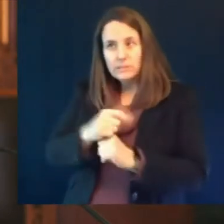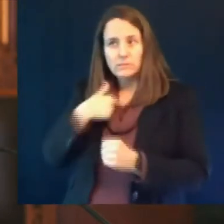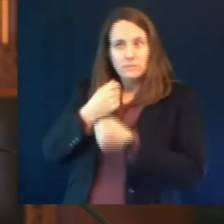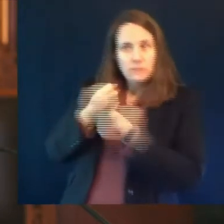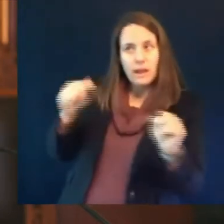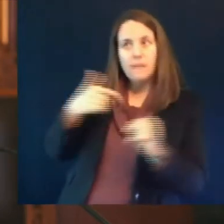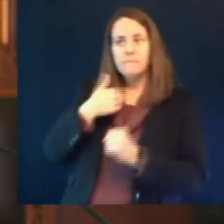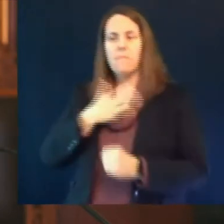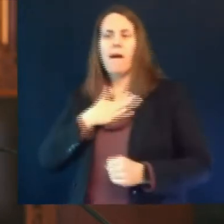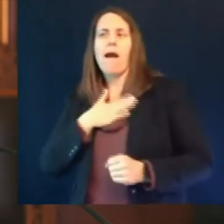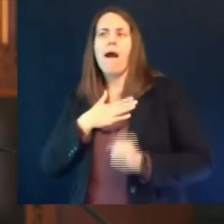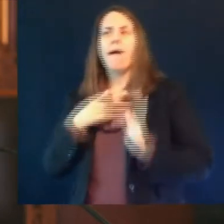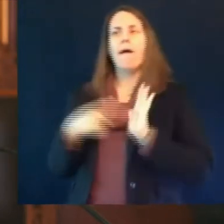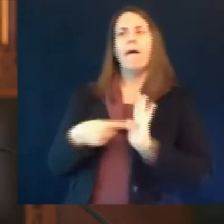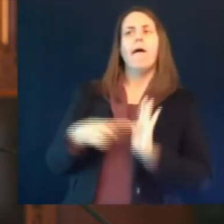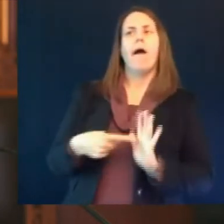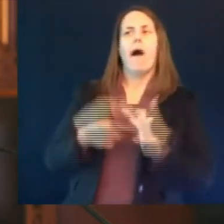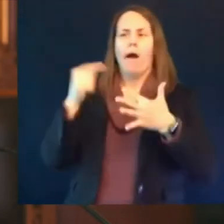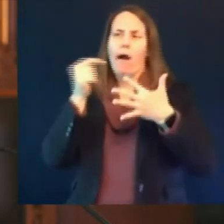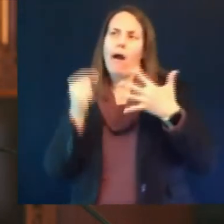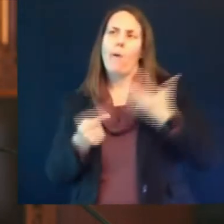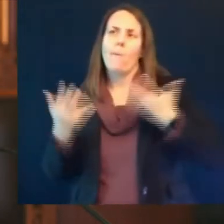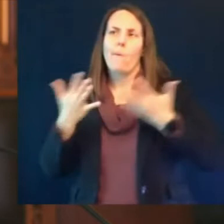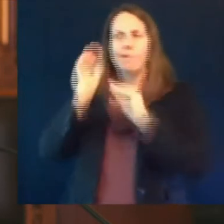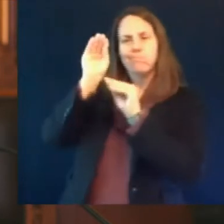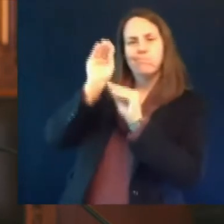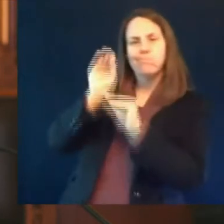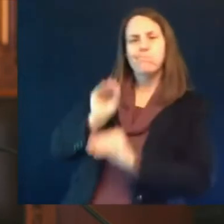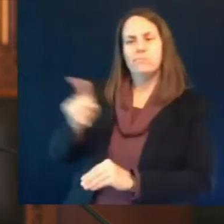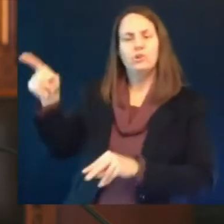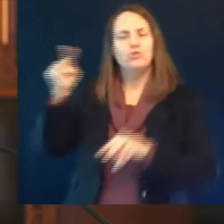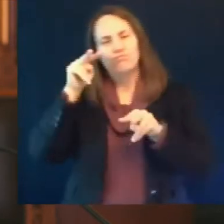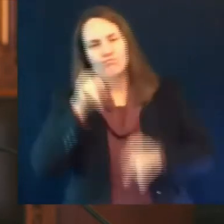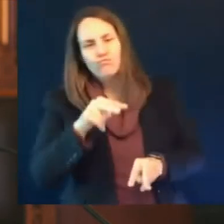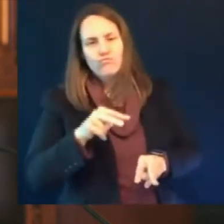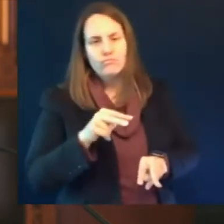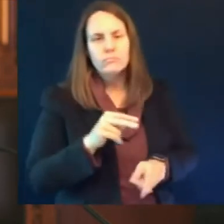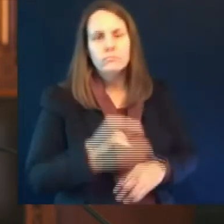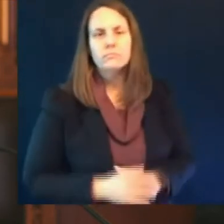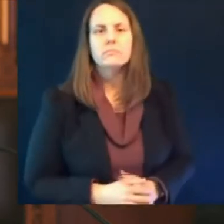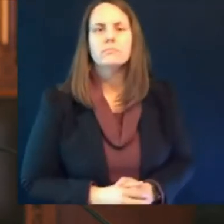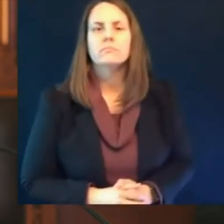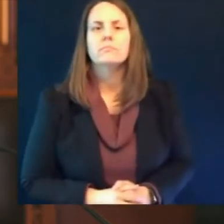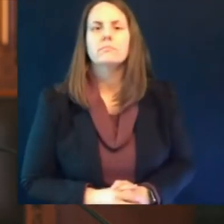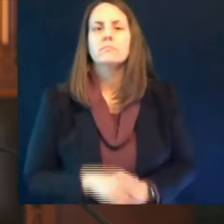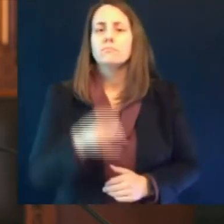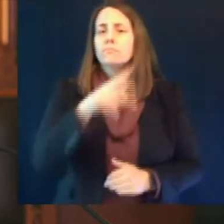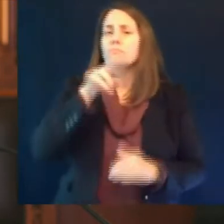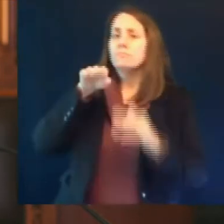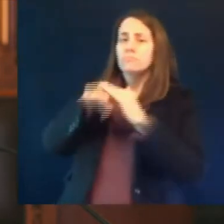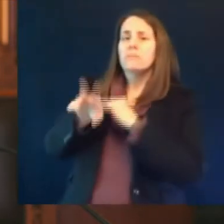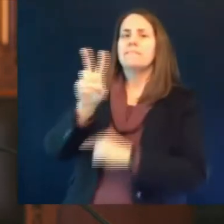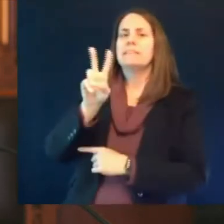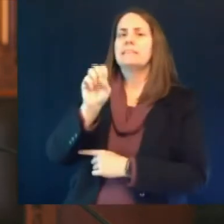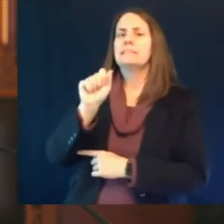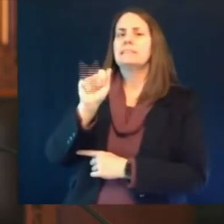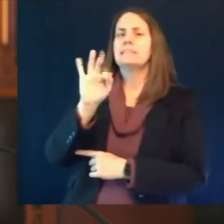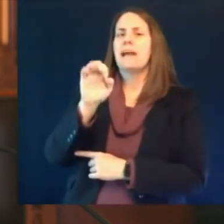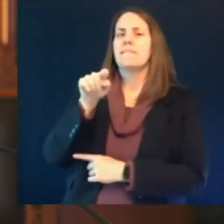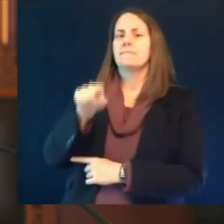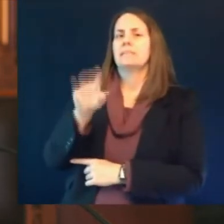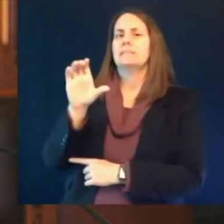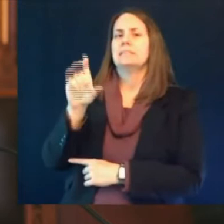.cdc.gov if you got your shot within the past six weeks this